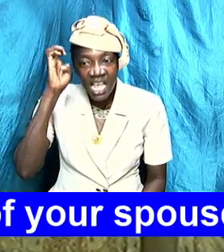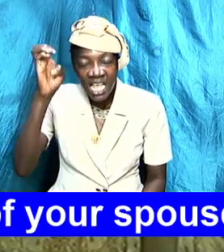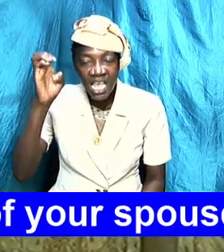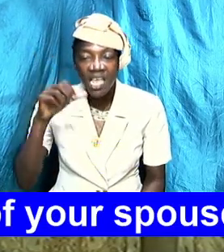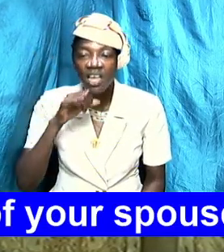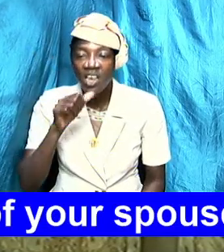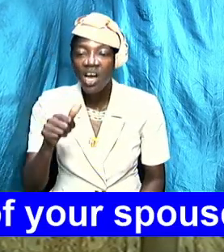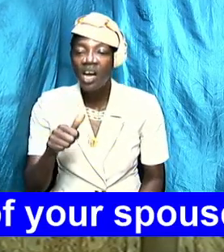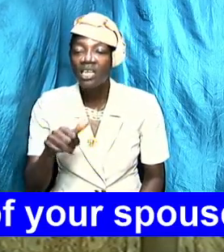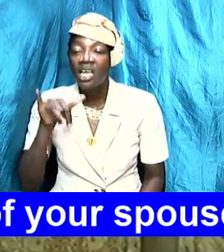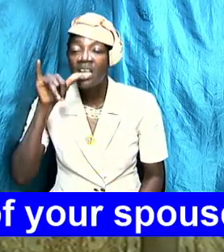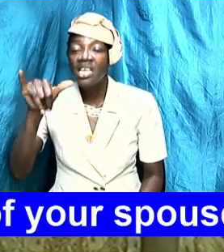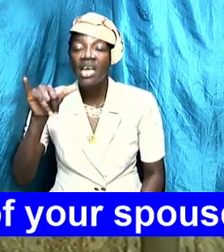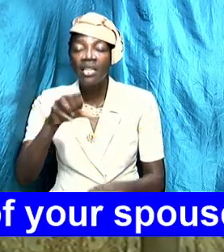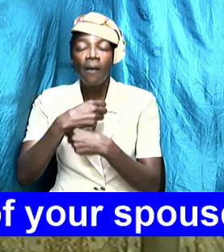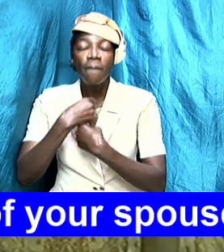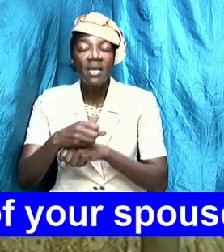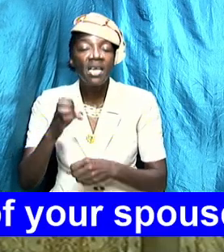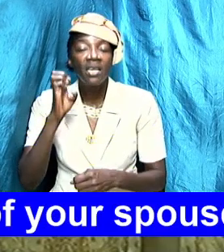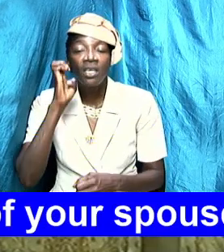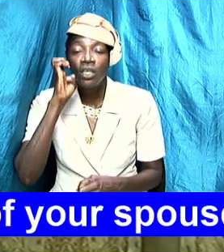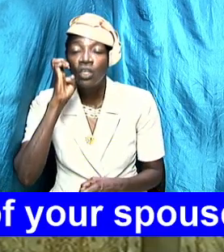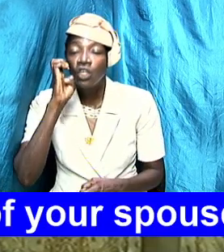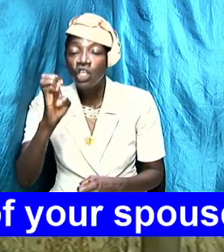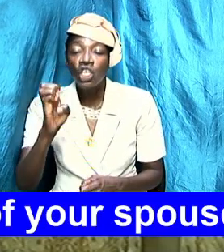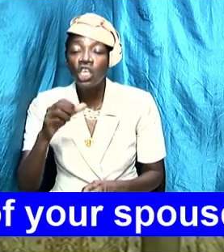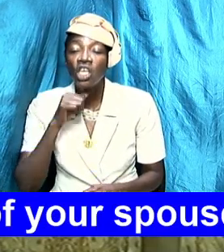she is not yet made